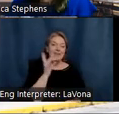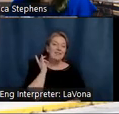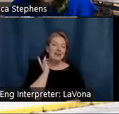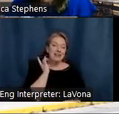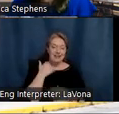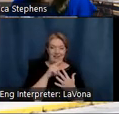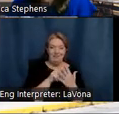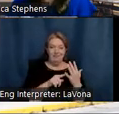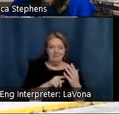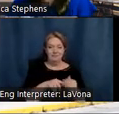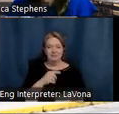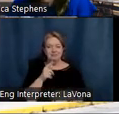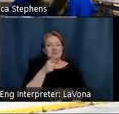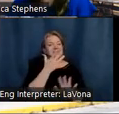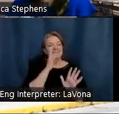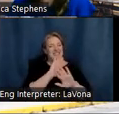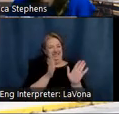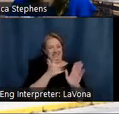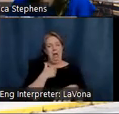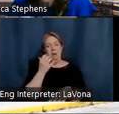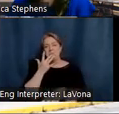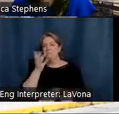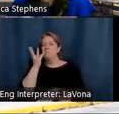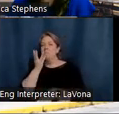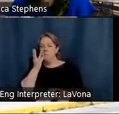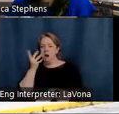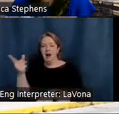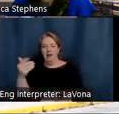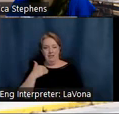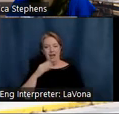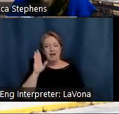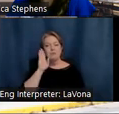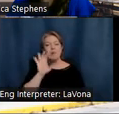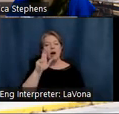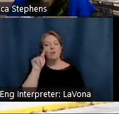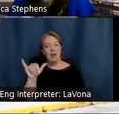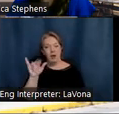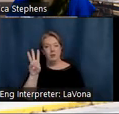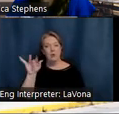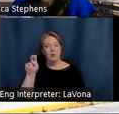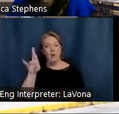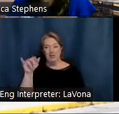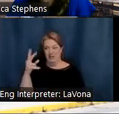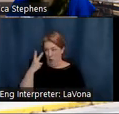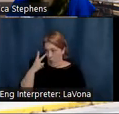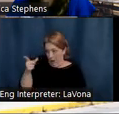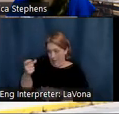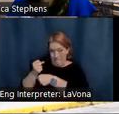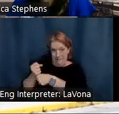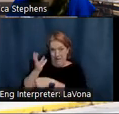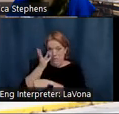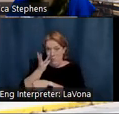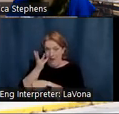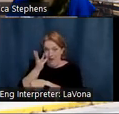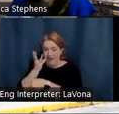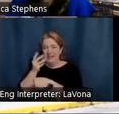trip to Brown County Winery, where you can watch wines being made through windows in the tasting room. And if you seek a more rural dining